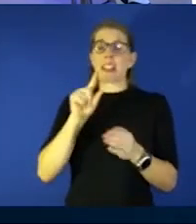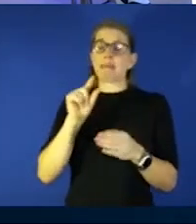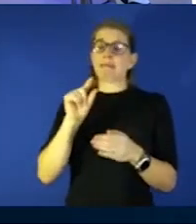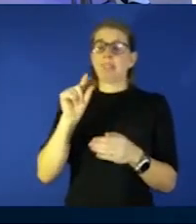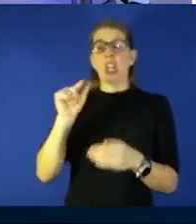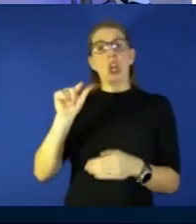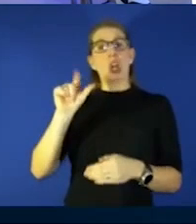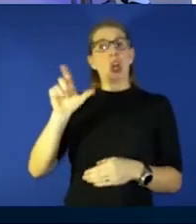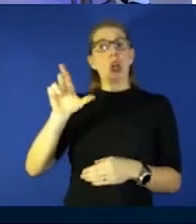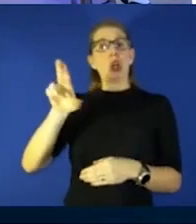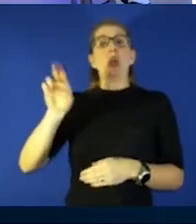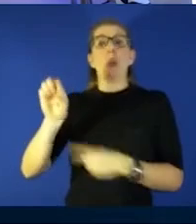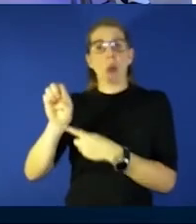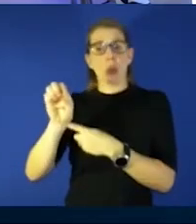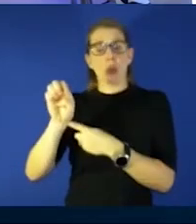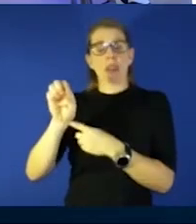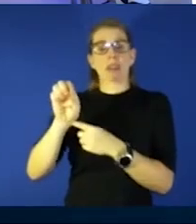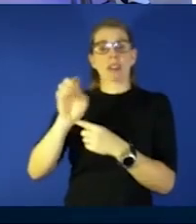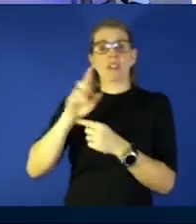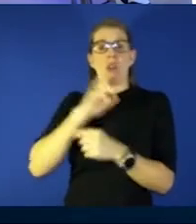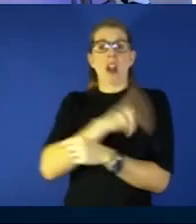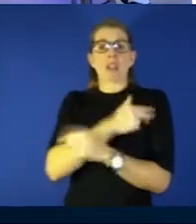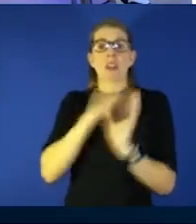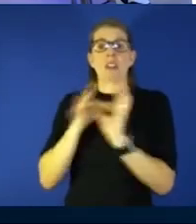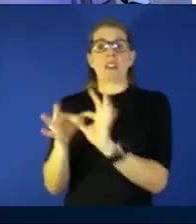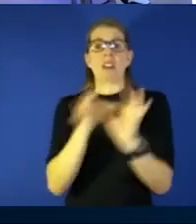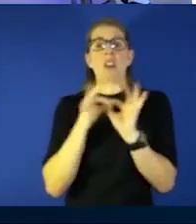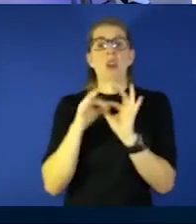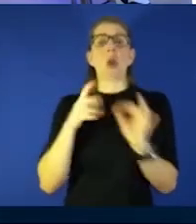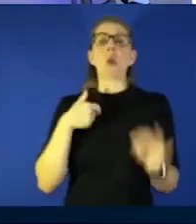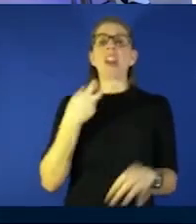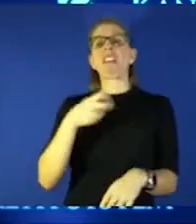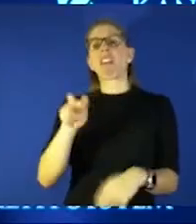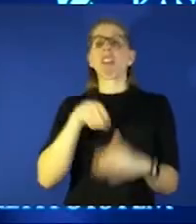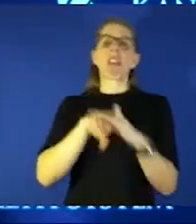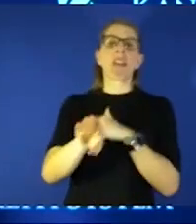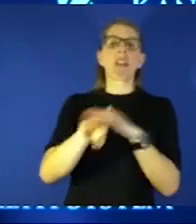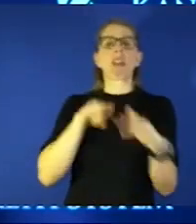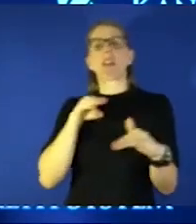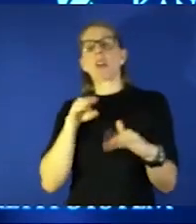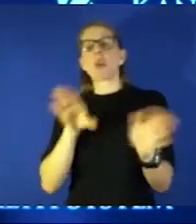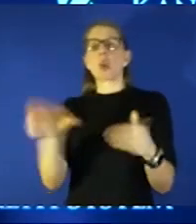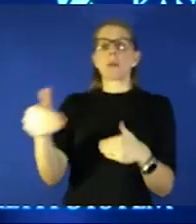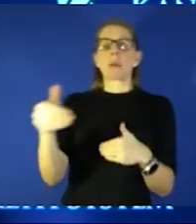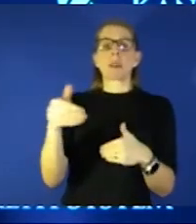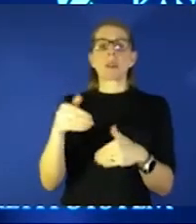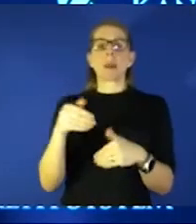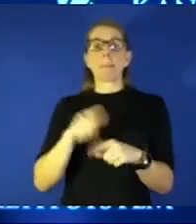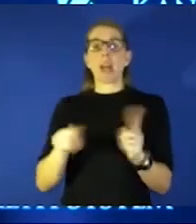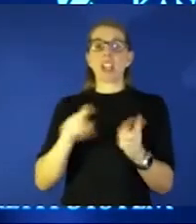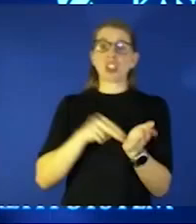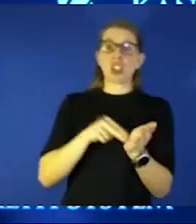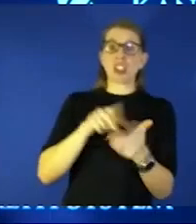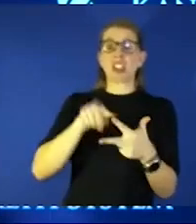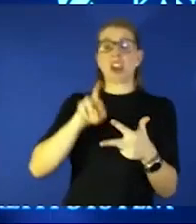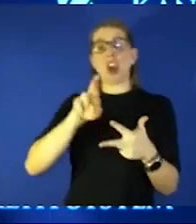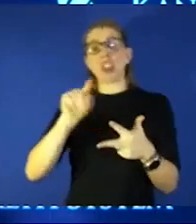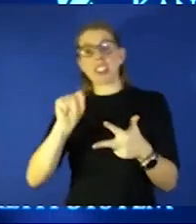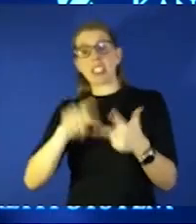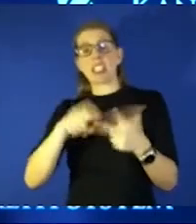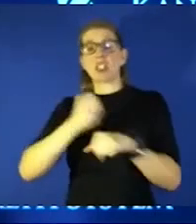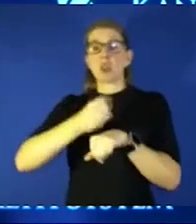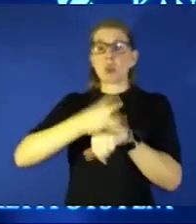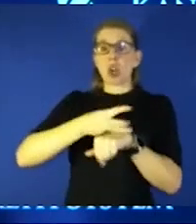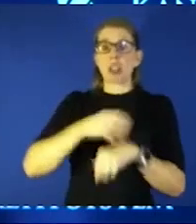again we're kind of voyagers right we dropped in and out of rooms and all that but uh nursing rt social work dietary